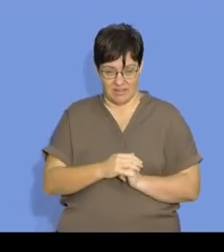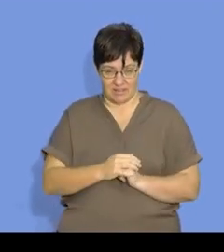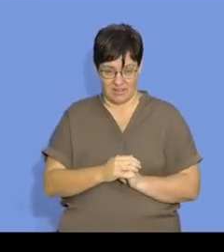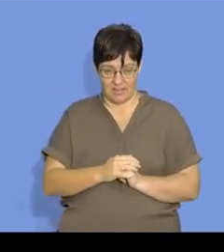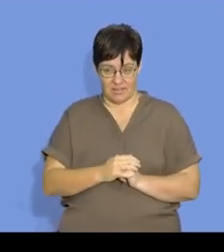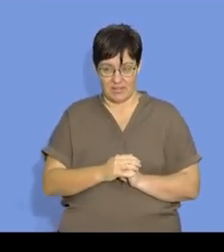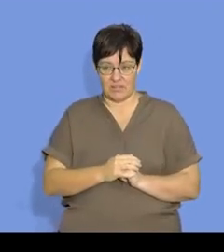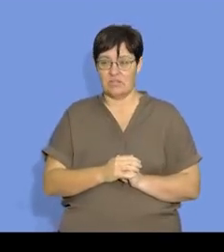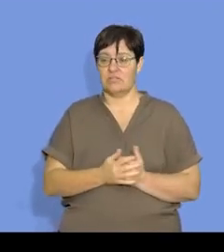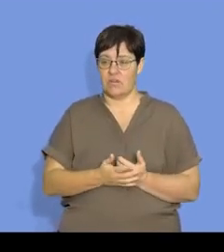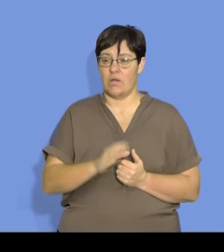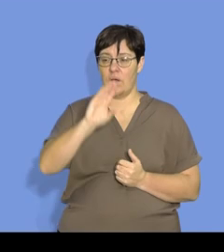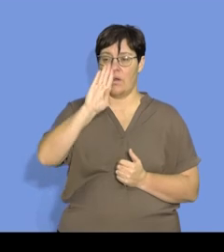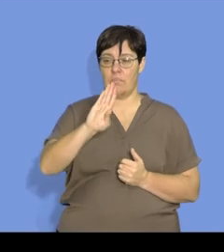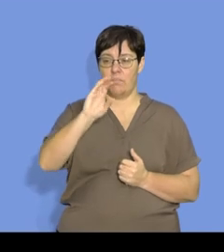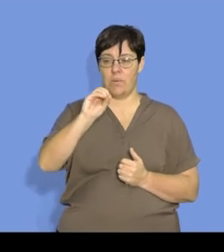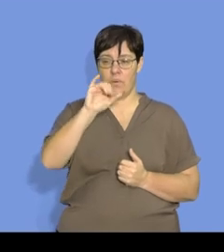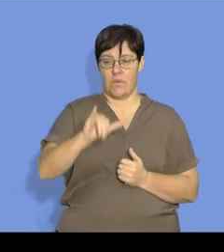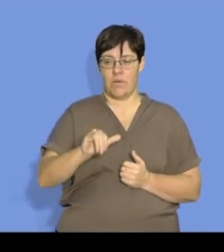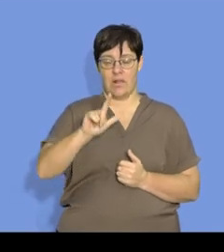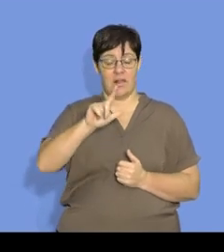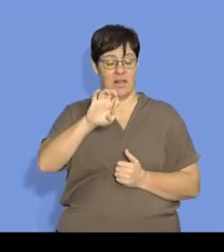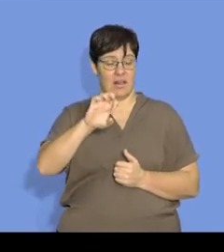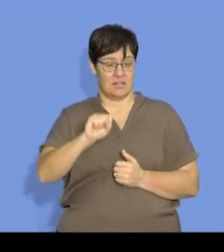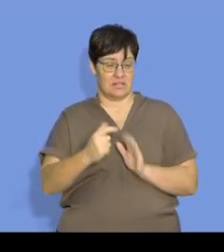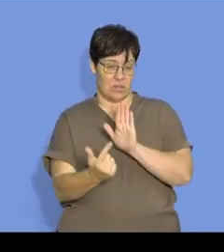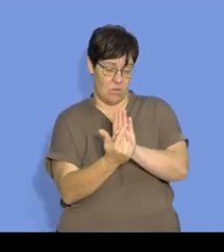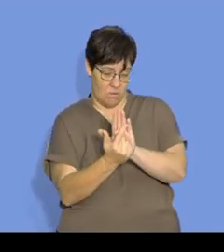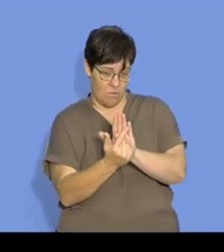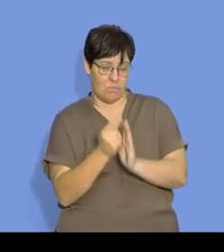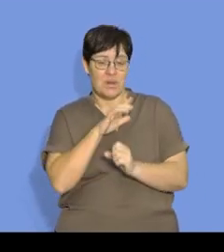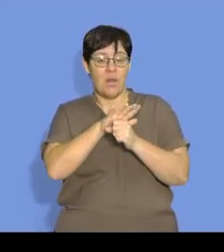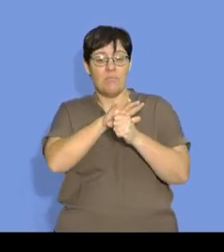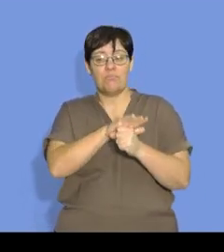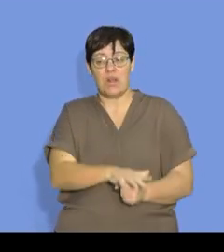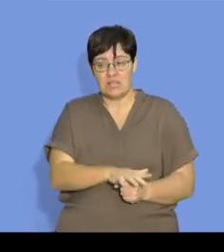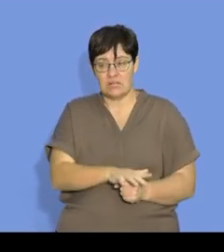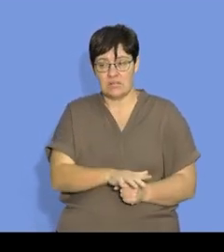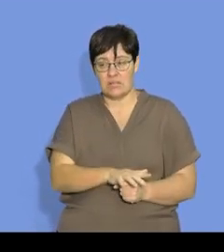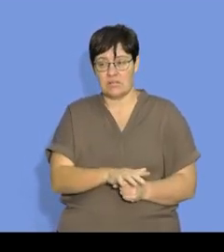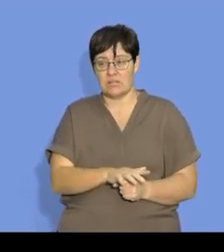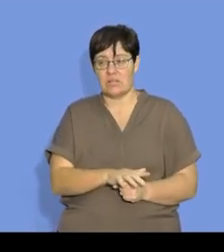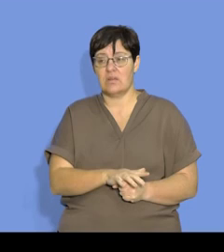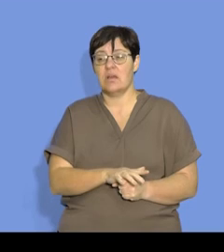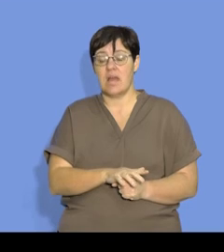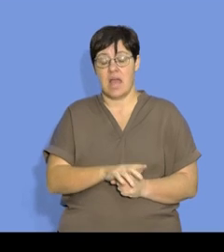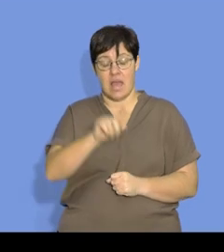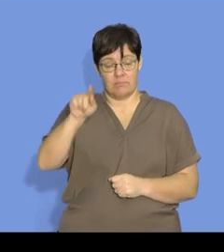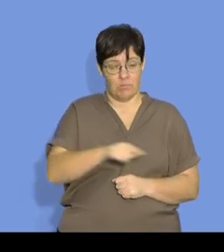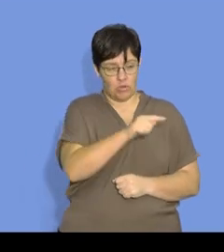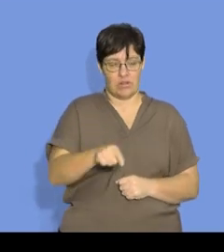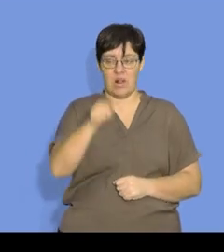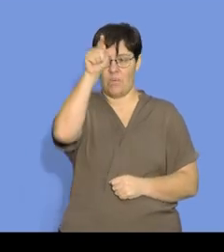And according to Boyle's law, we've also heard and learned that pressure is inversely proportional